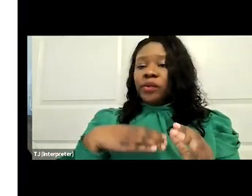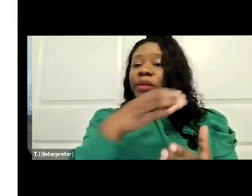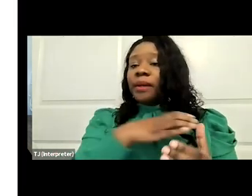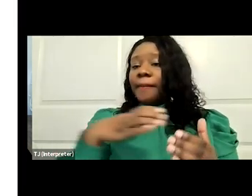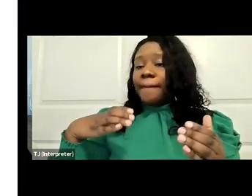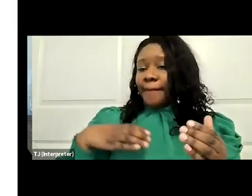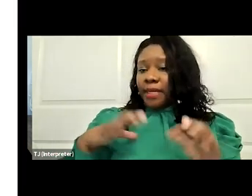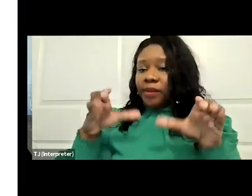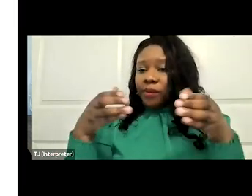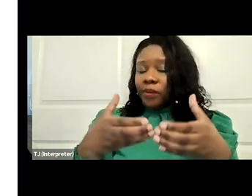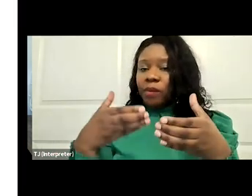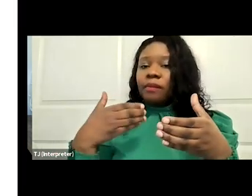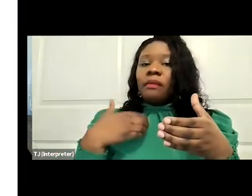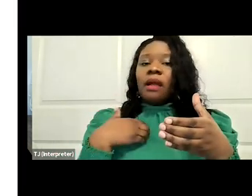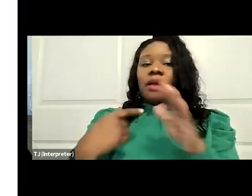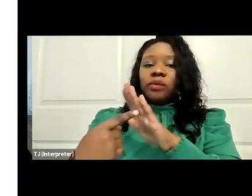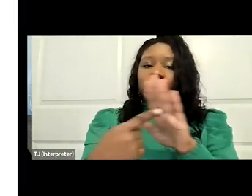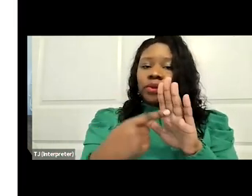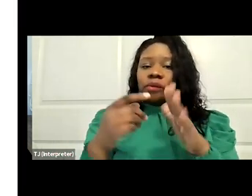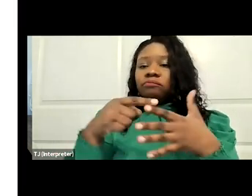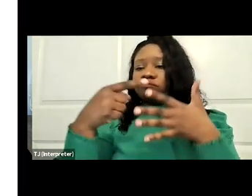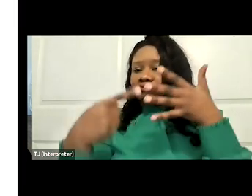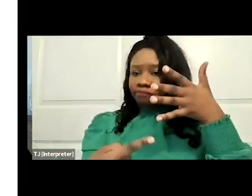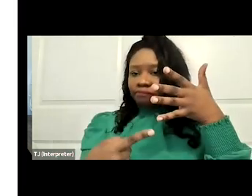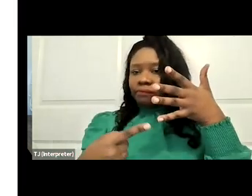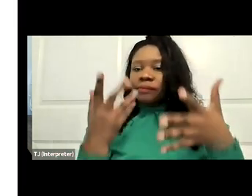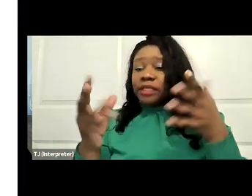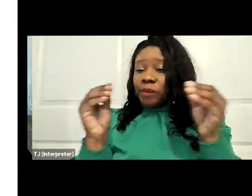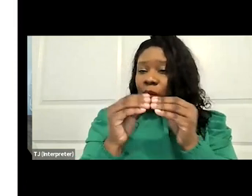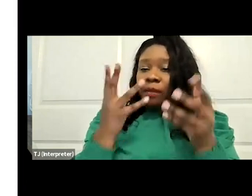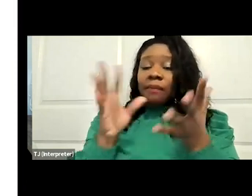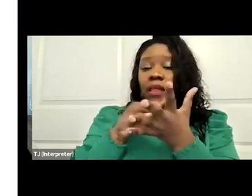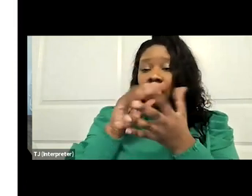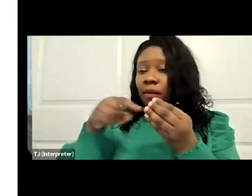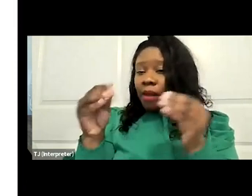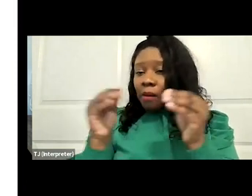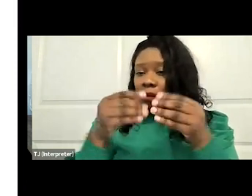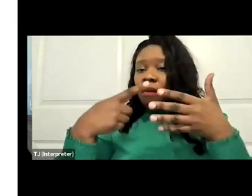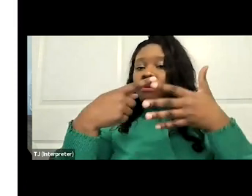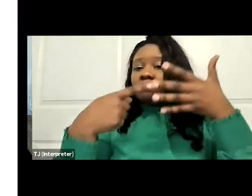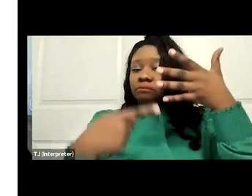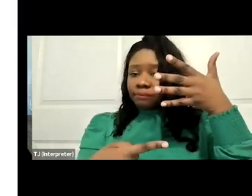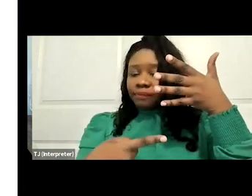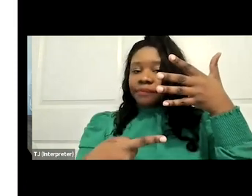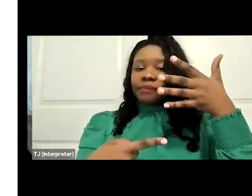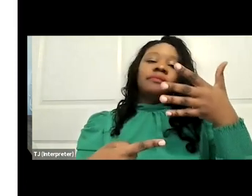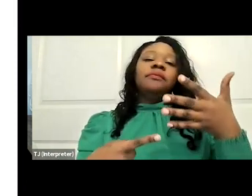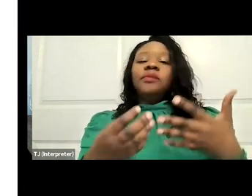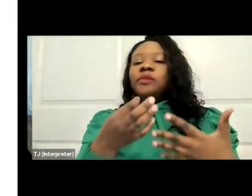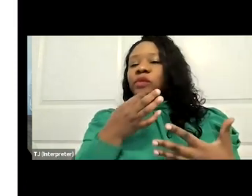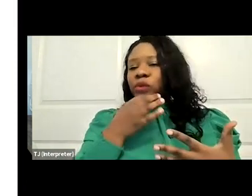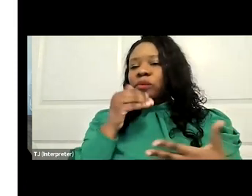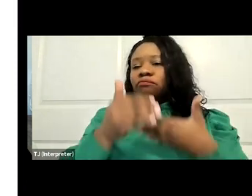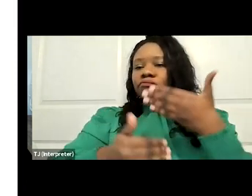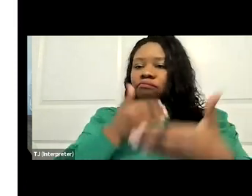I have just highlighted several here. There may be more. We may learn of more as the